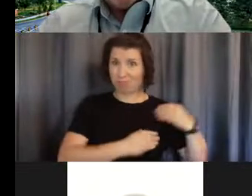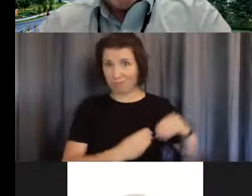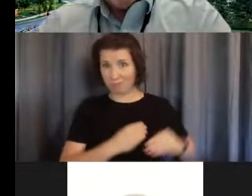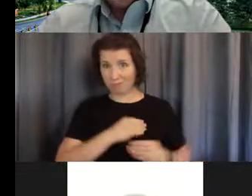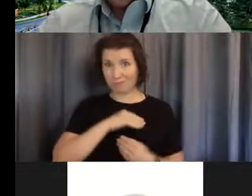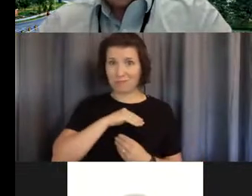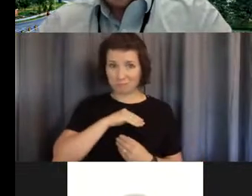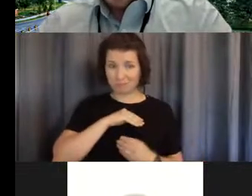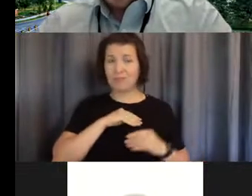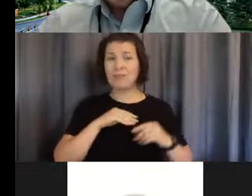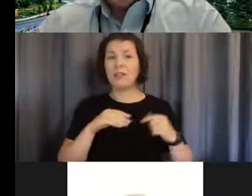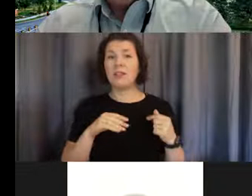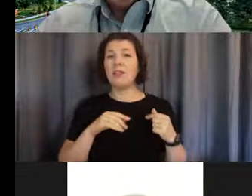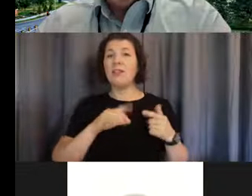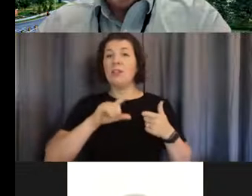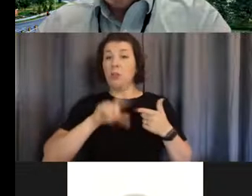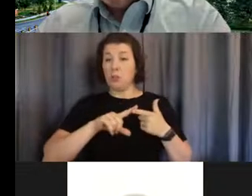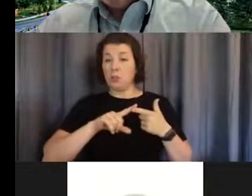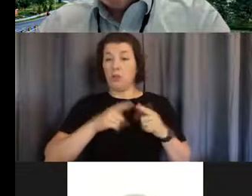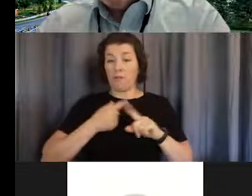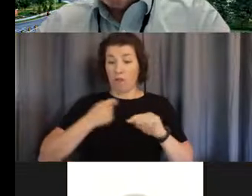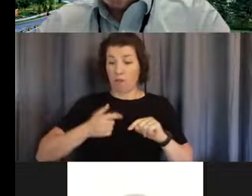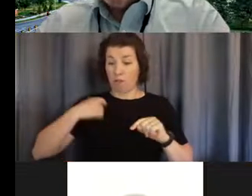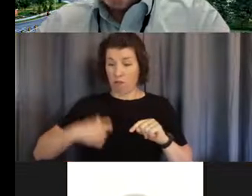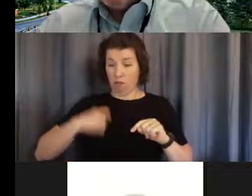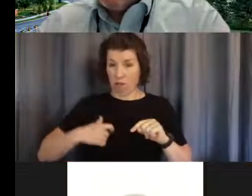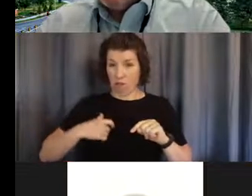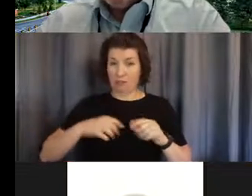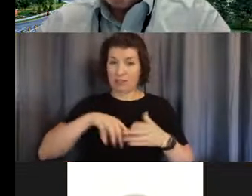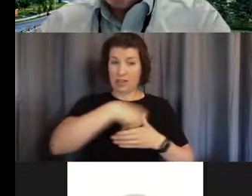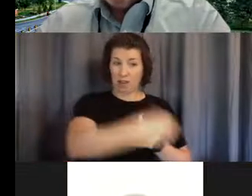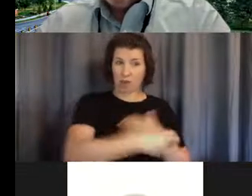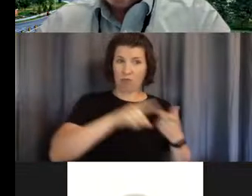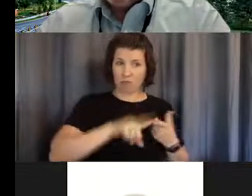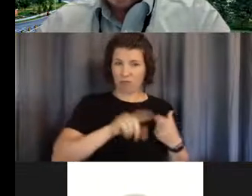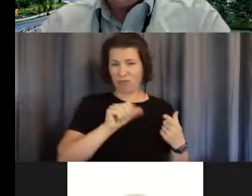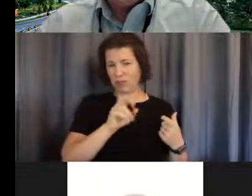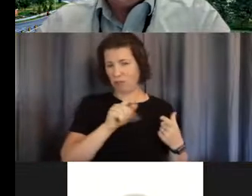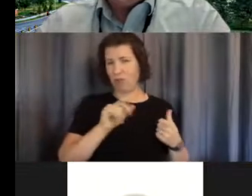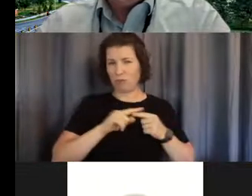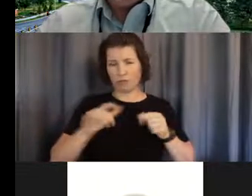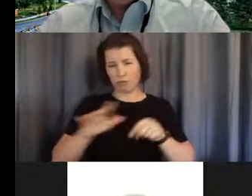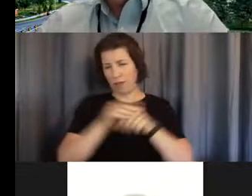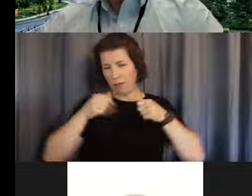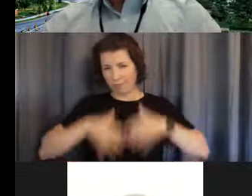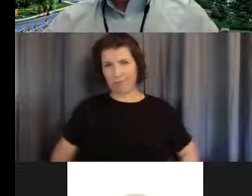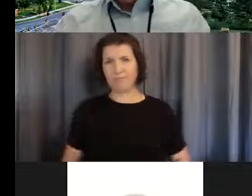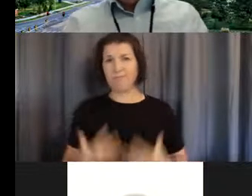the left side going in from the lungs and out through the aorta to the entire systemic circulation.